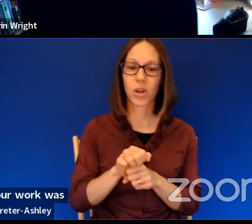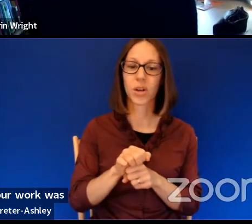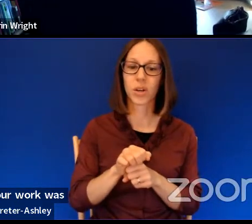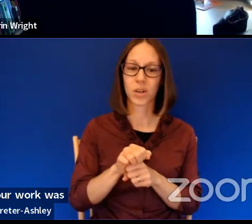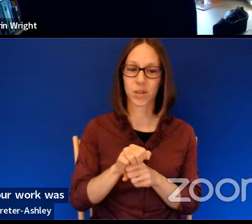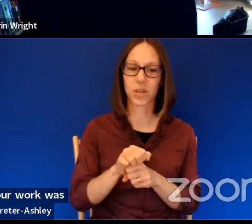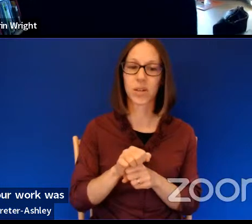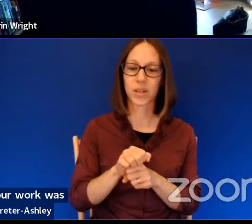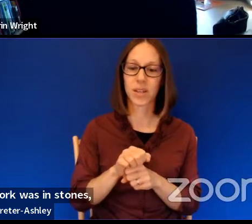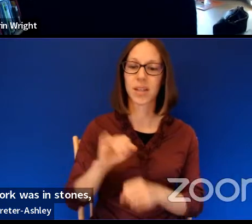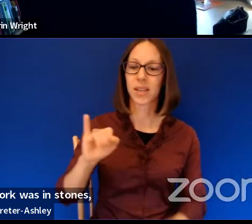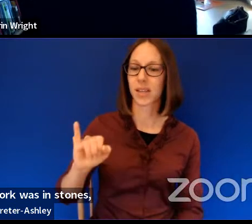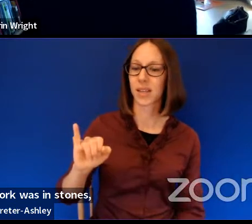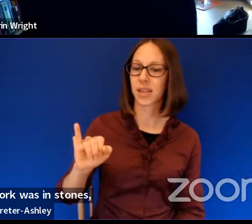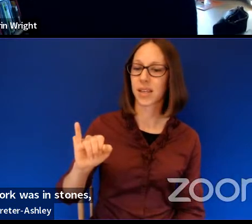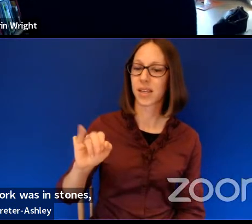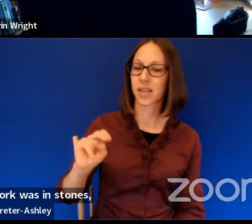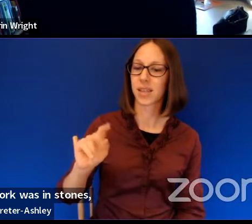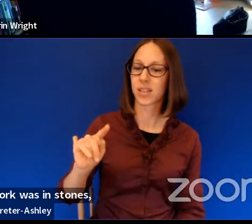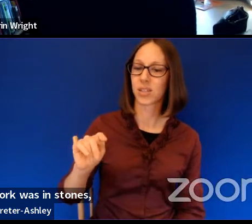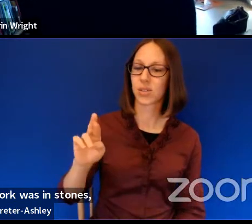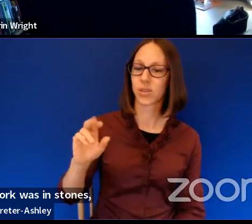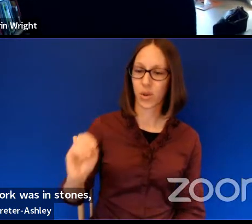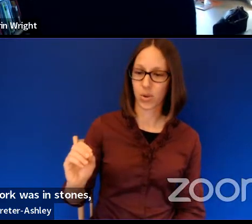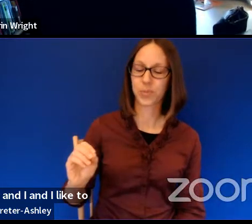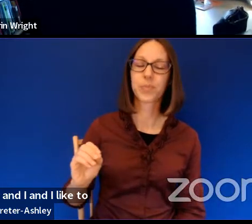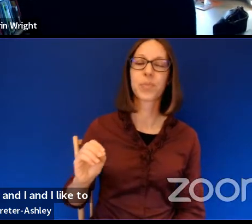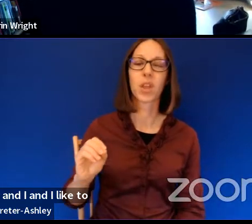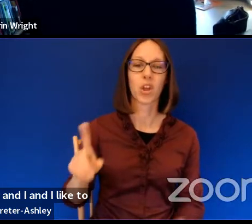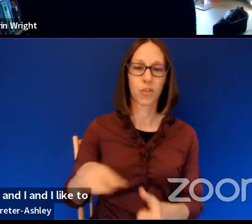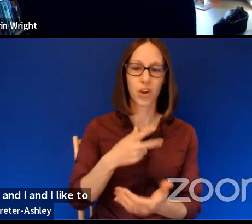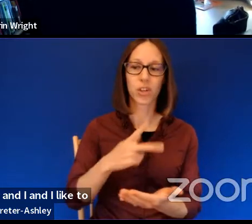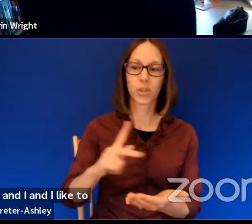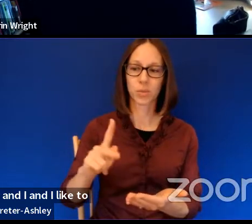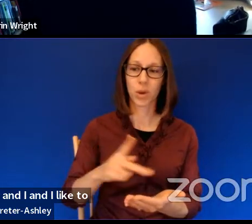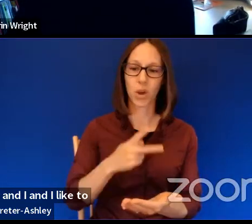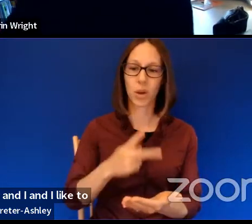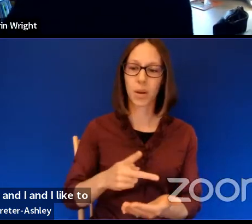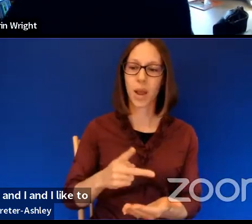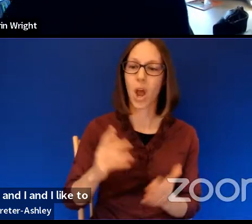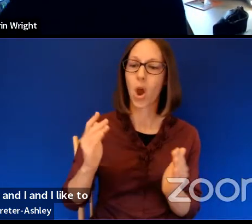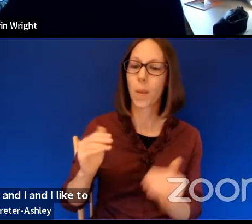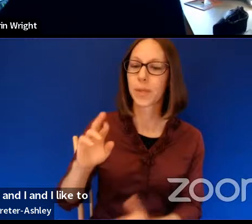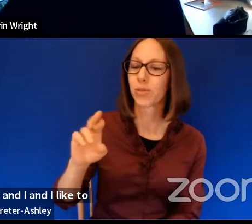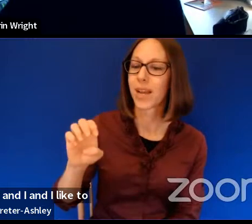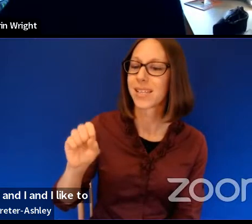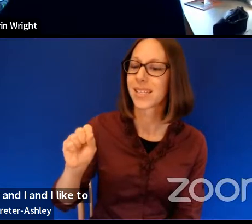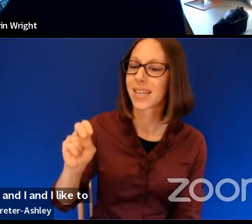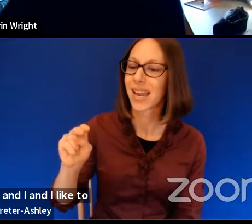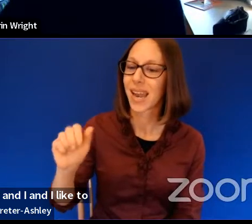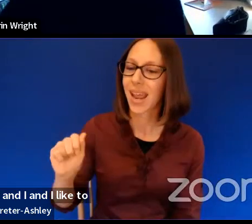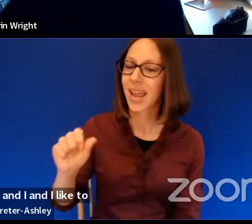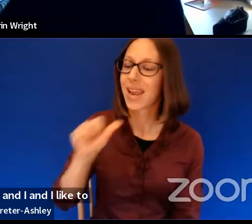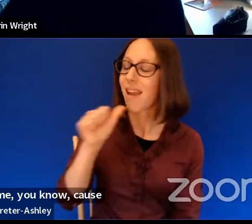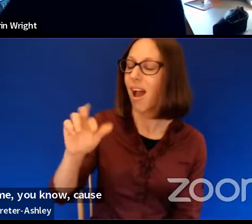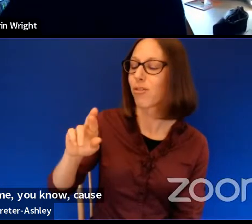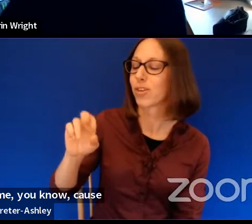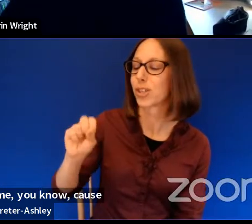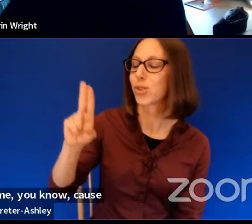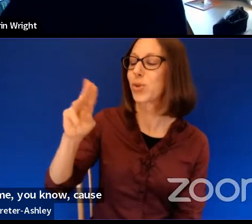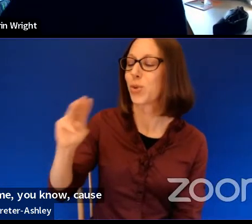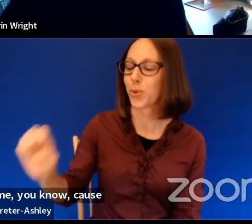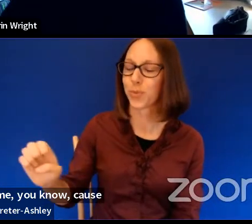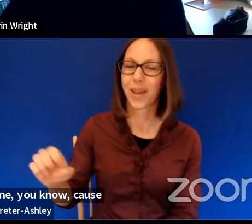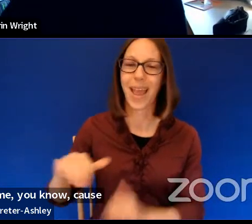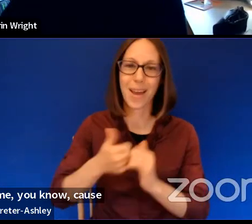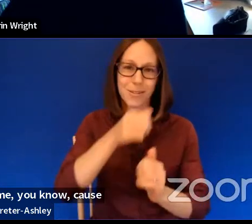the first poem, Resume. Resume, I, and I like to, I hope it's resume and not resume, you know, because that was the debate, but if we bring it up and